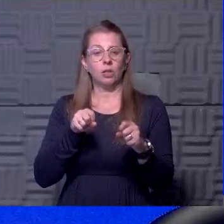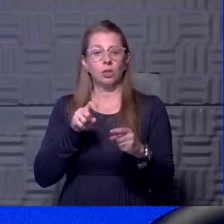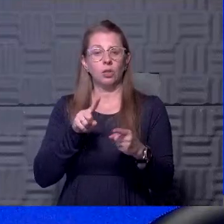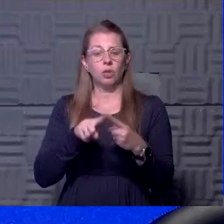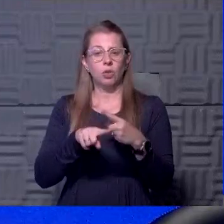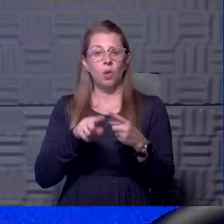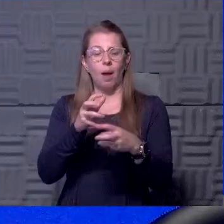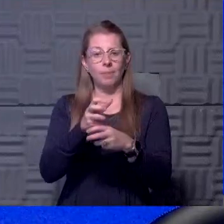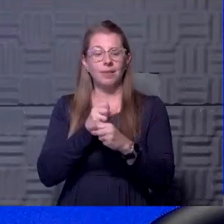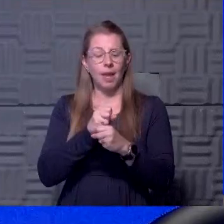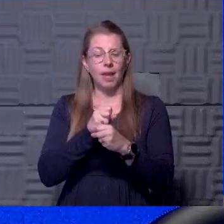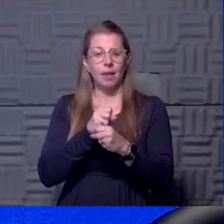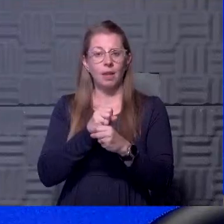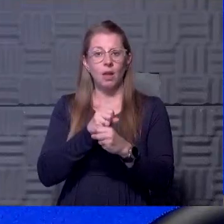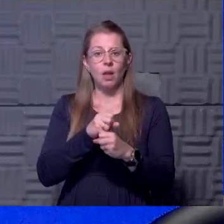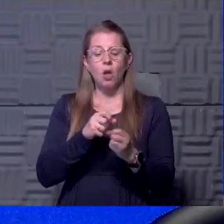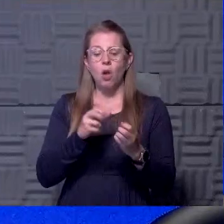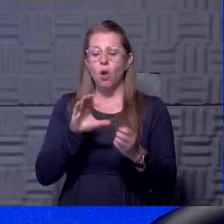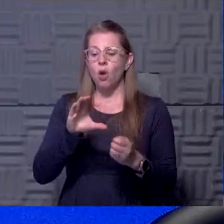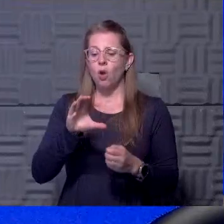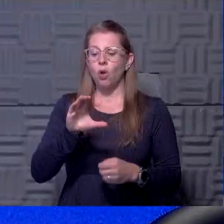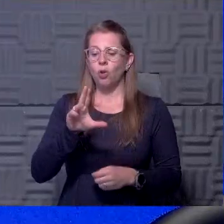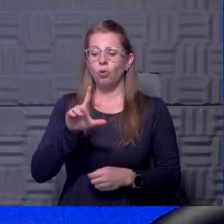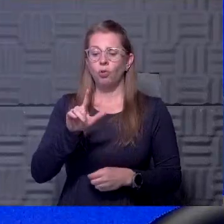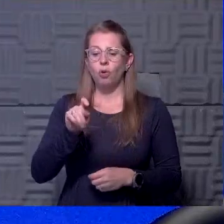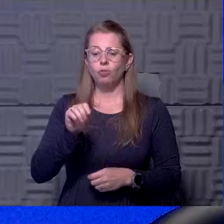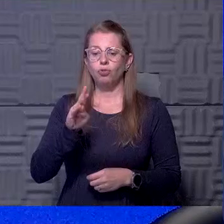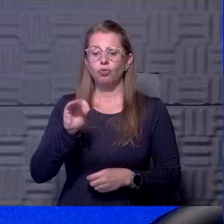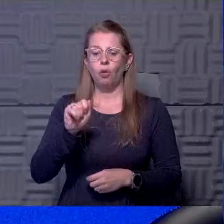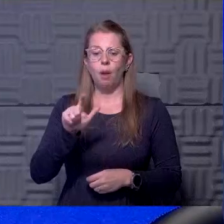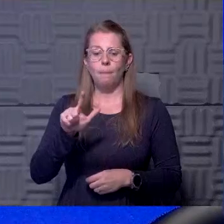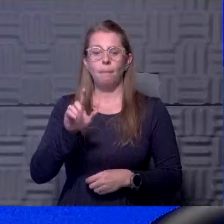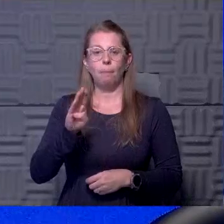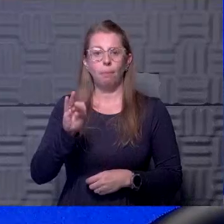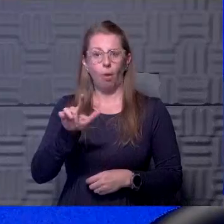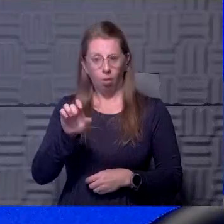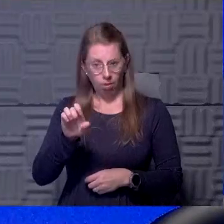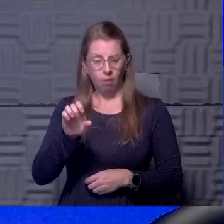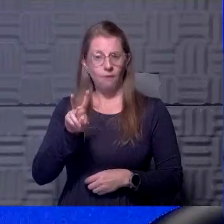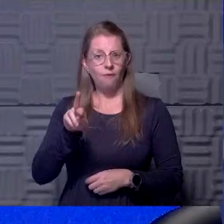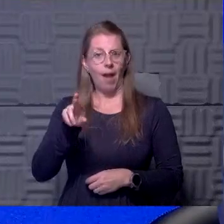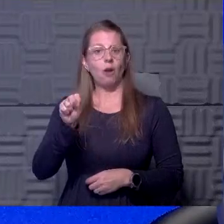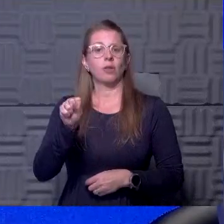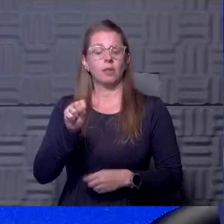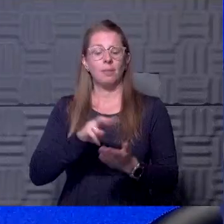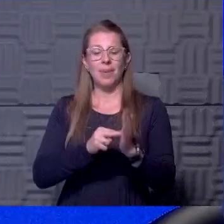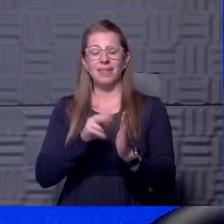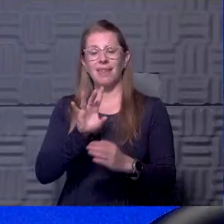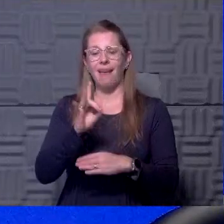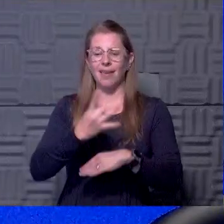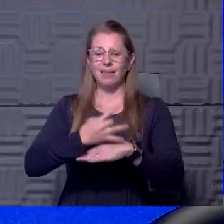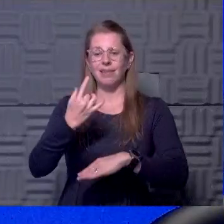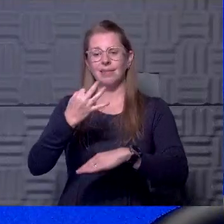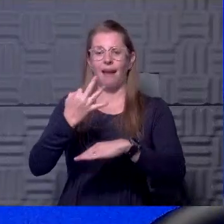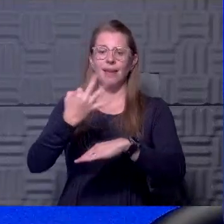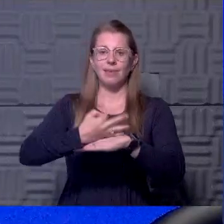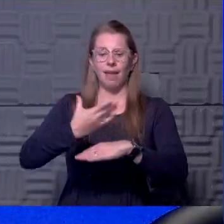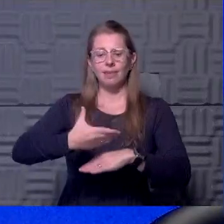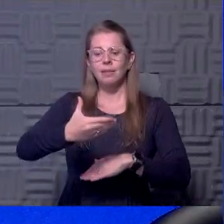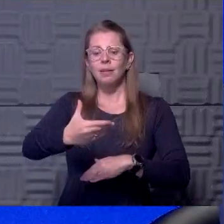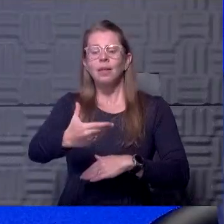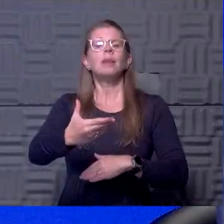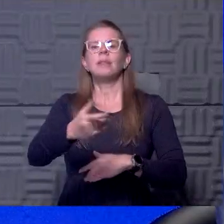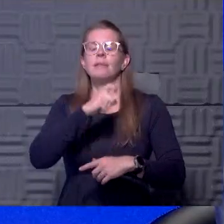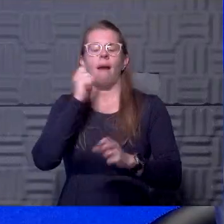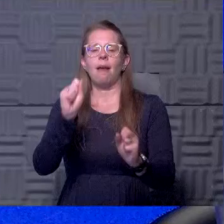-competent virus or culturable virus. And so what they found is that really after about eight, um, nine days, they were